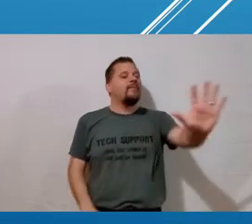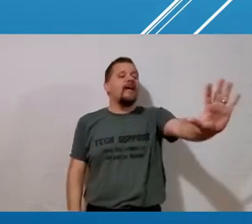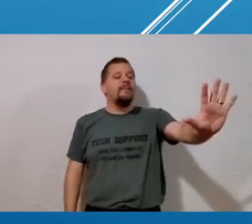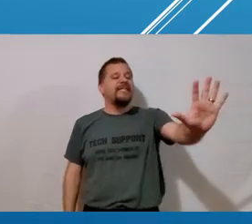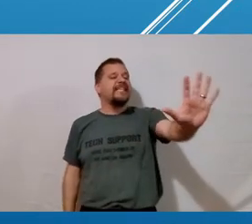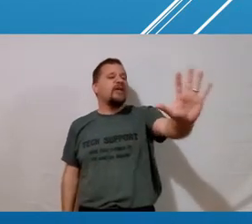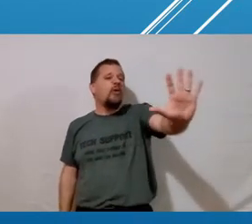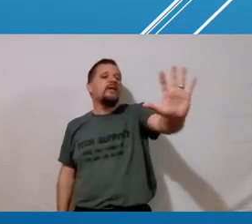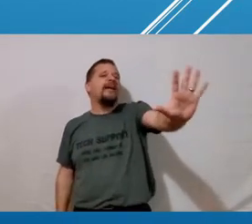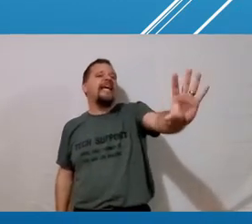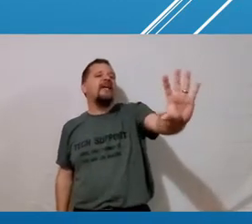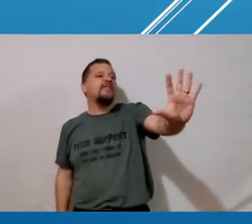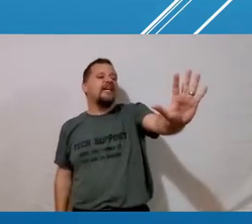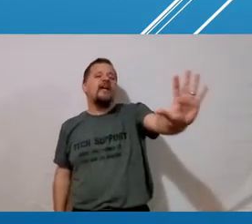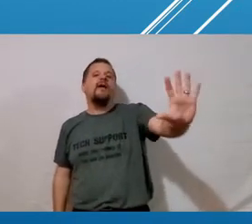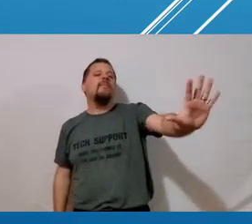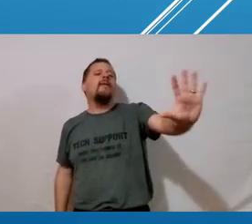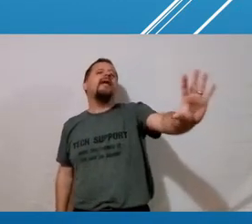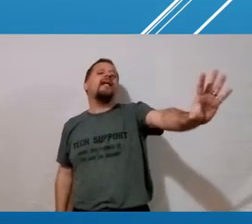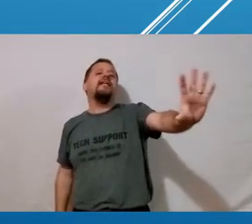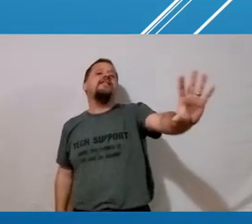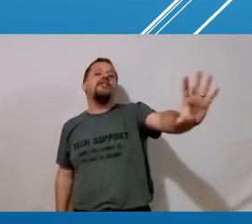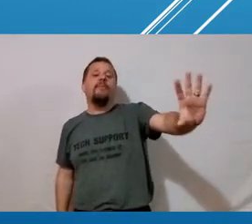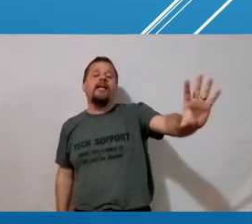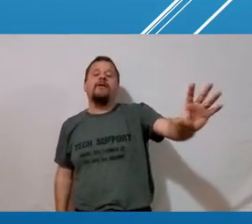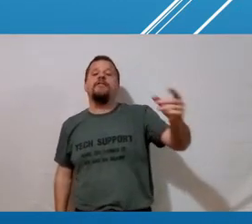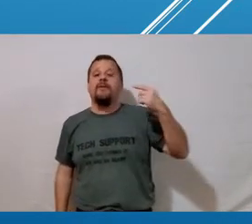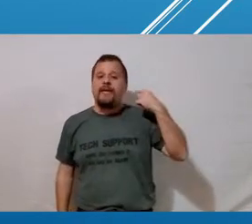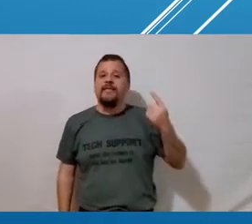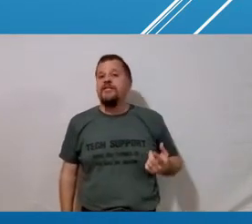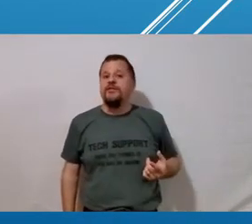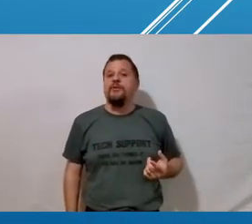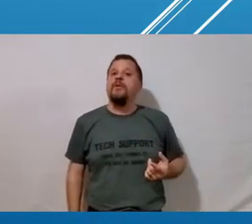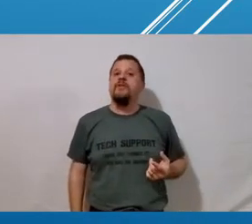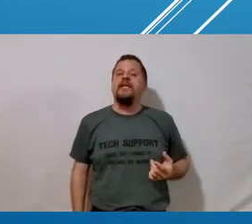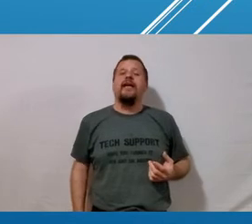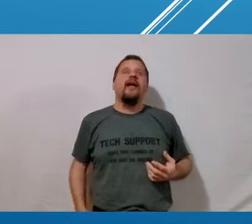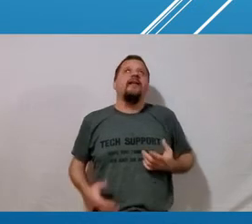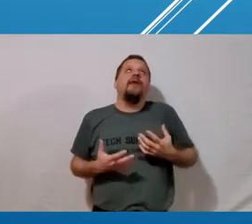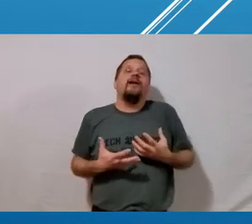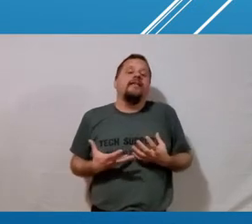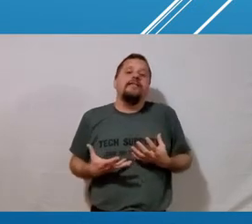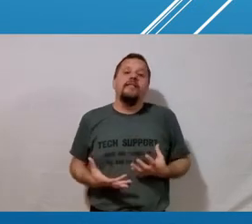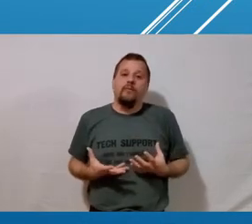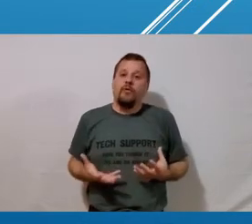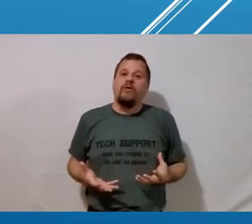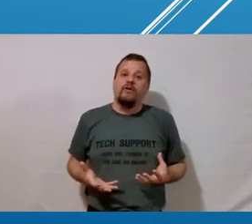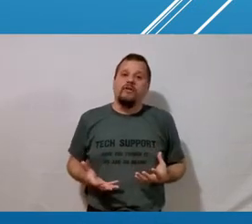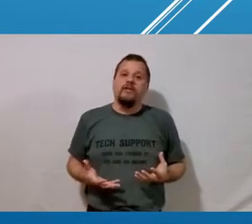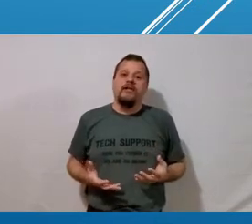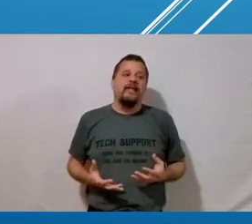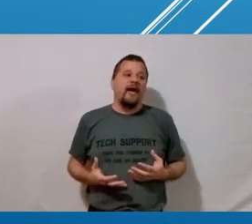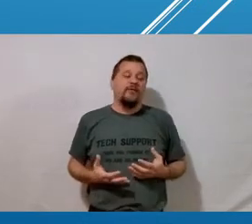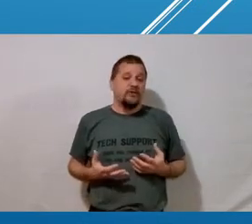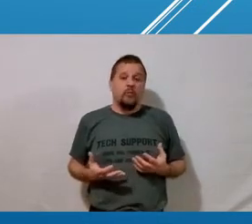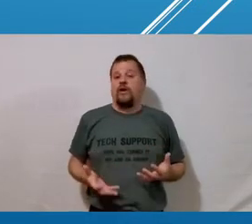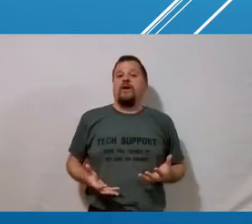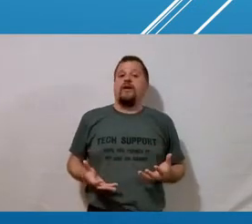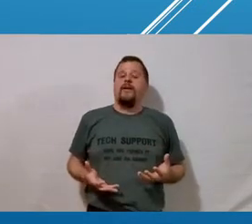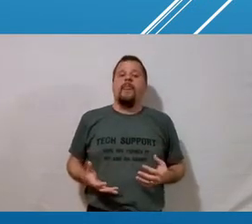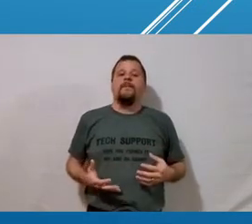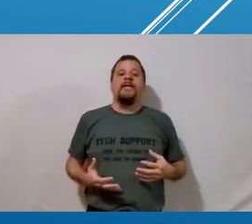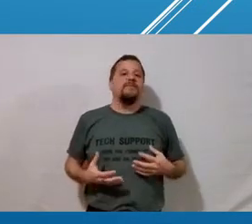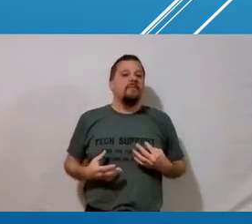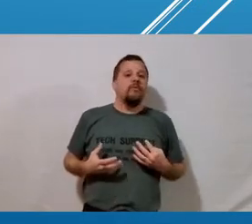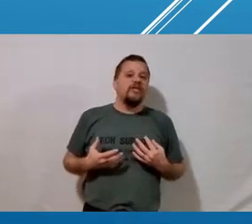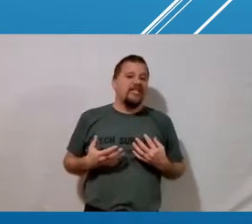i'll completely i'm basically holding my hand out saying i'm not paying any attention to your body language i'm paying attention to your words and in my ideal world that would